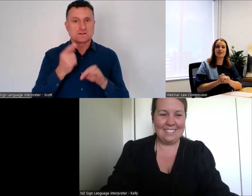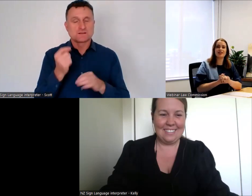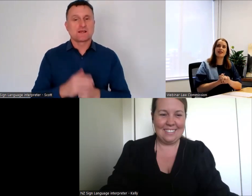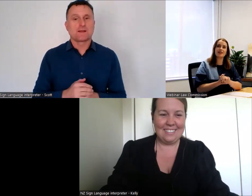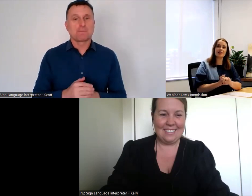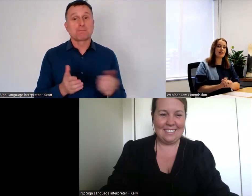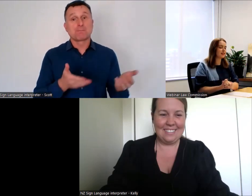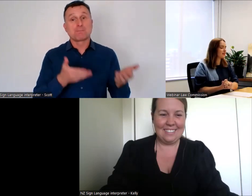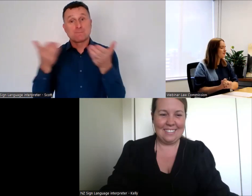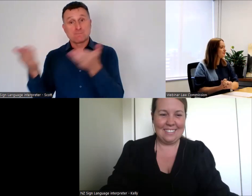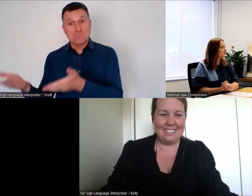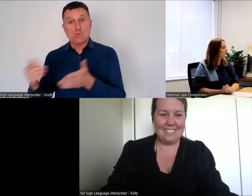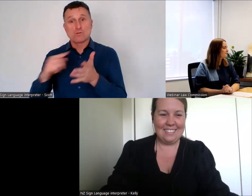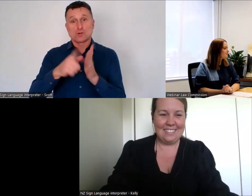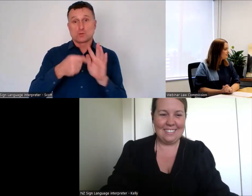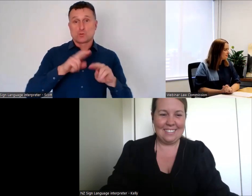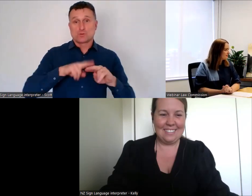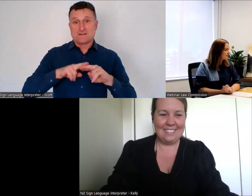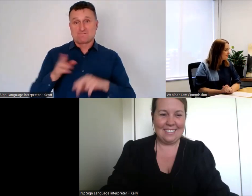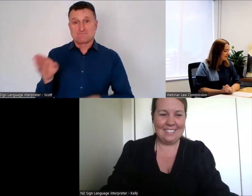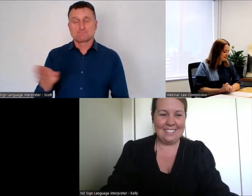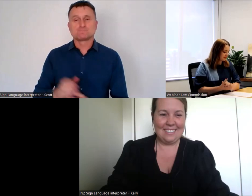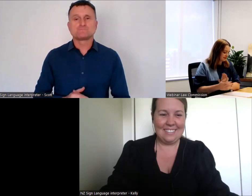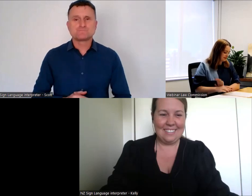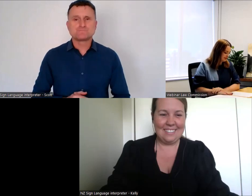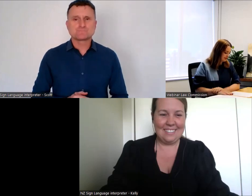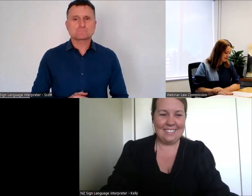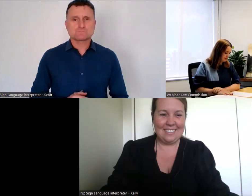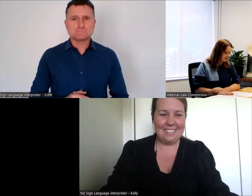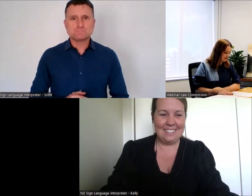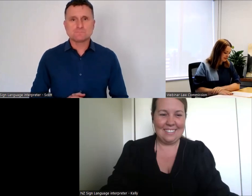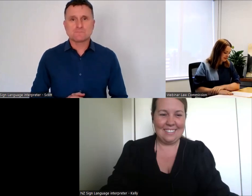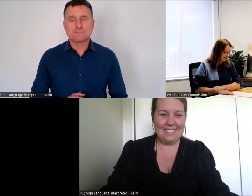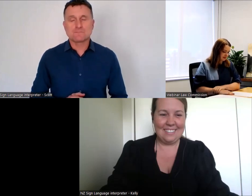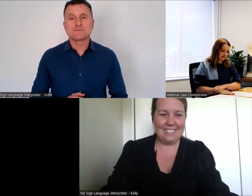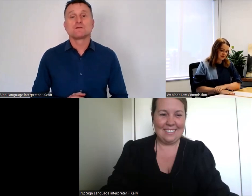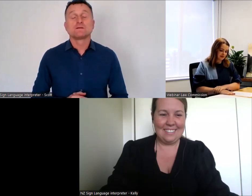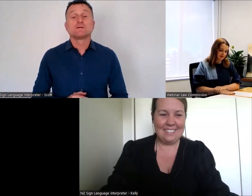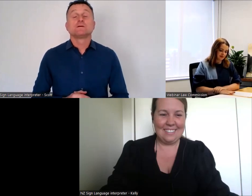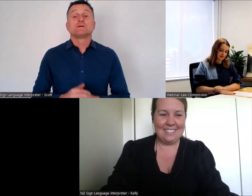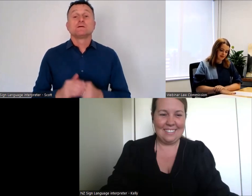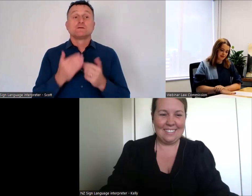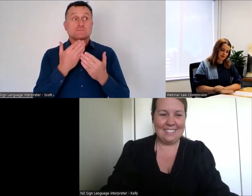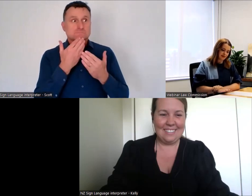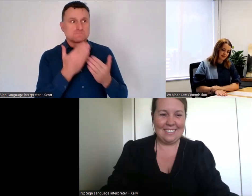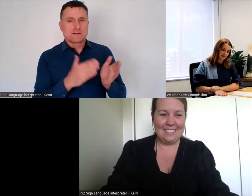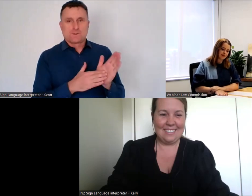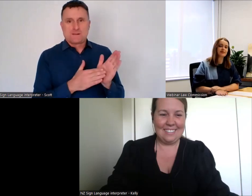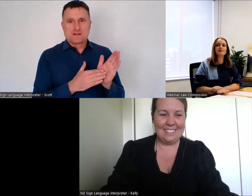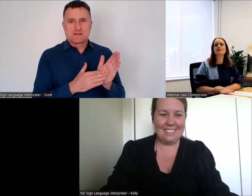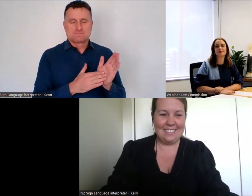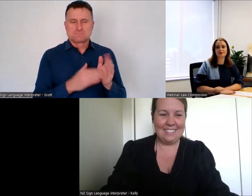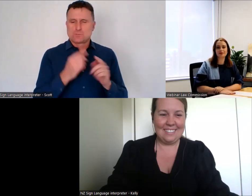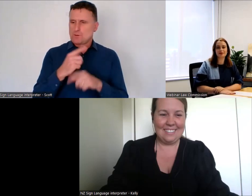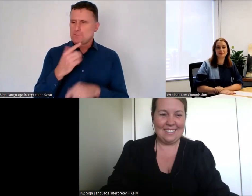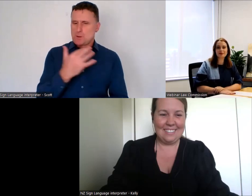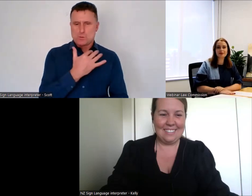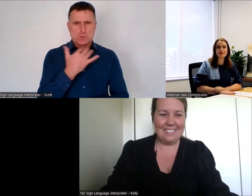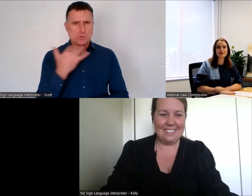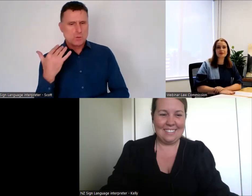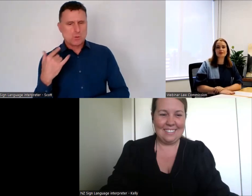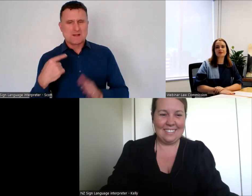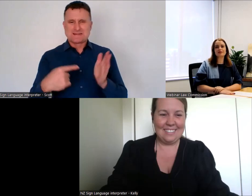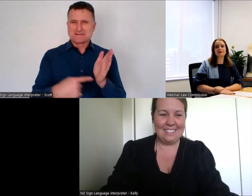to Geoff to get us started. Thanks, Megan. Okay, so the first thing that Megan mentioned is who are we? So Tiaka Marta